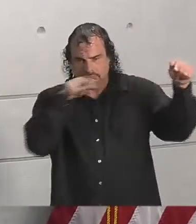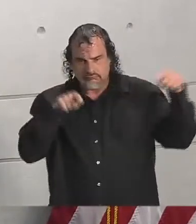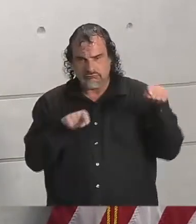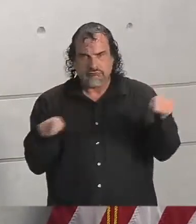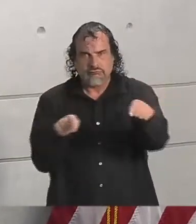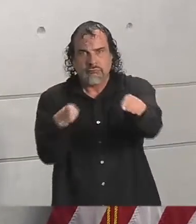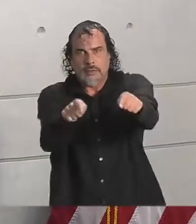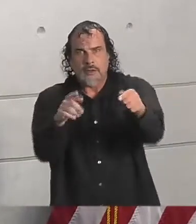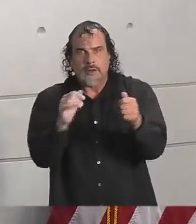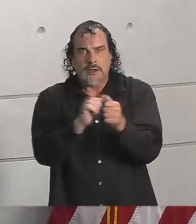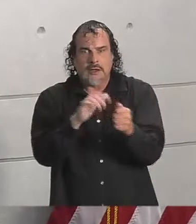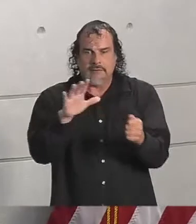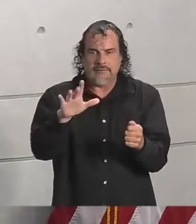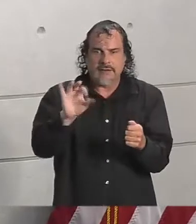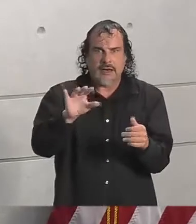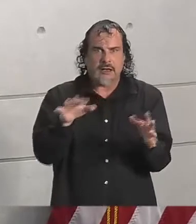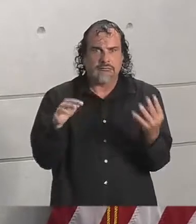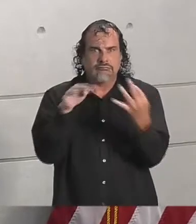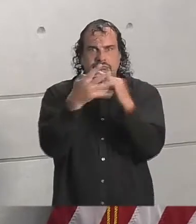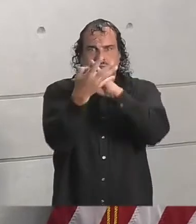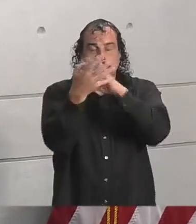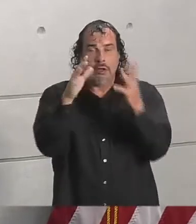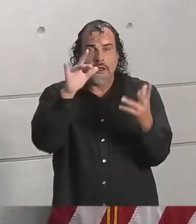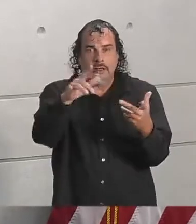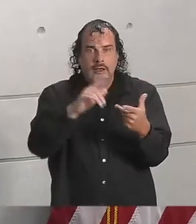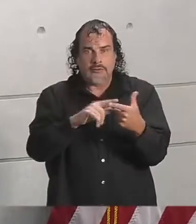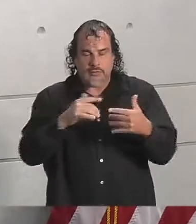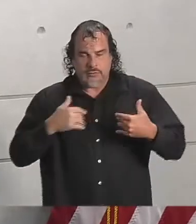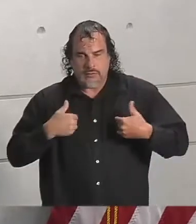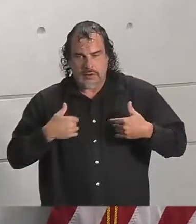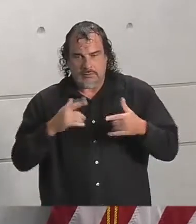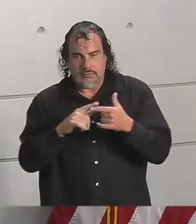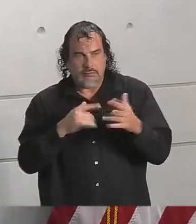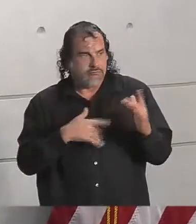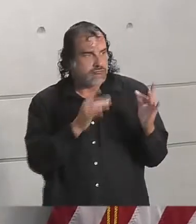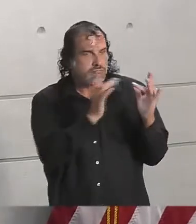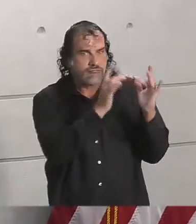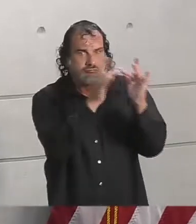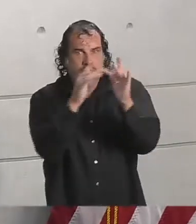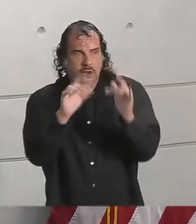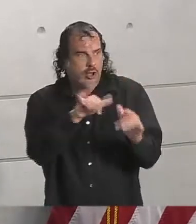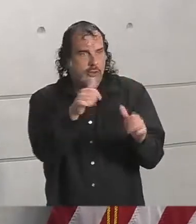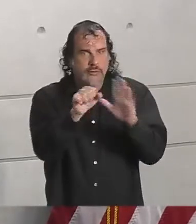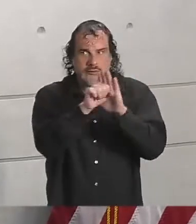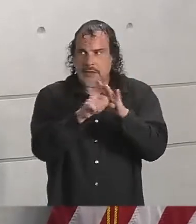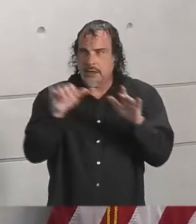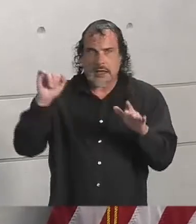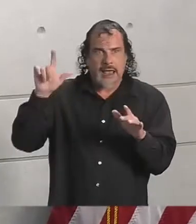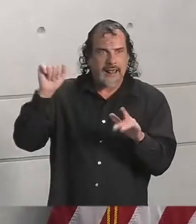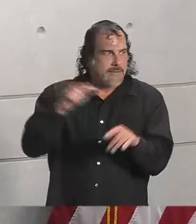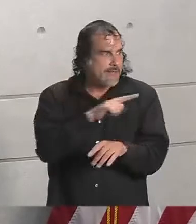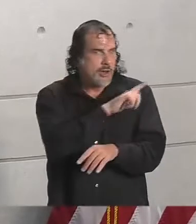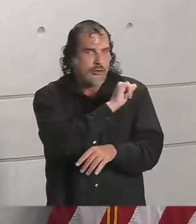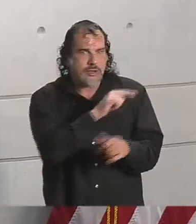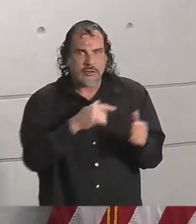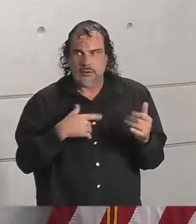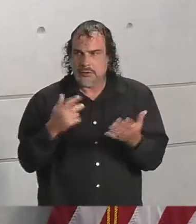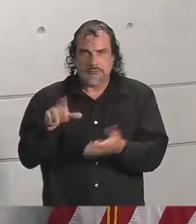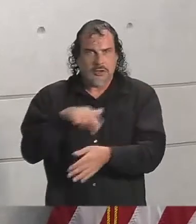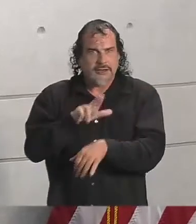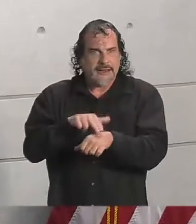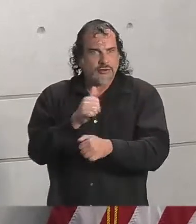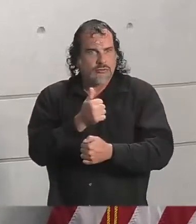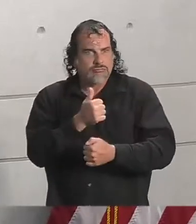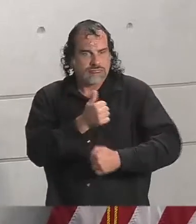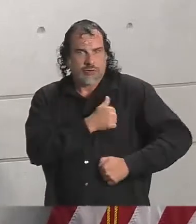the coast to respond to any coastal needs. With that said, we've reached out to our neighboring states. They've reached out to us with the National Guard support, so we've got